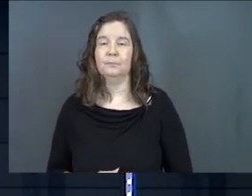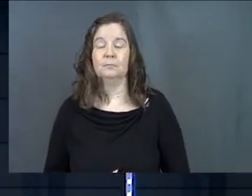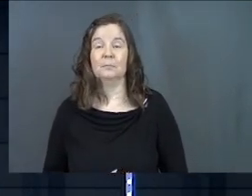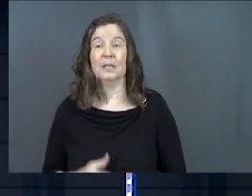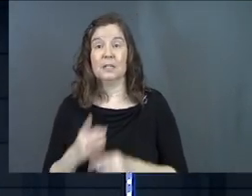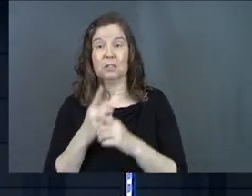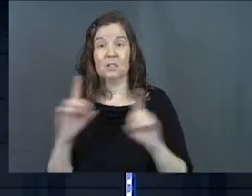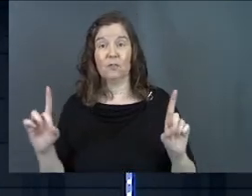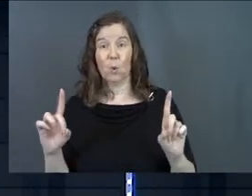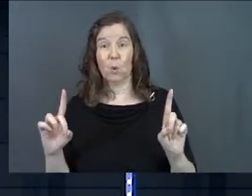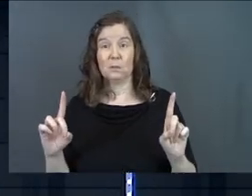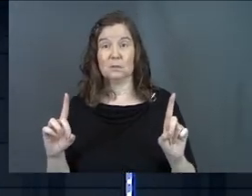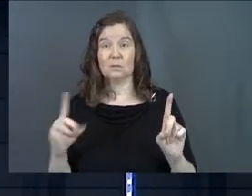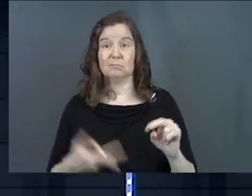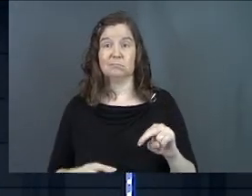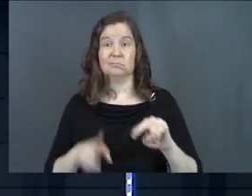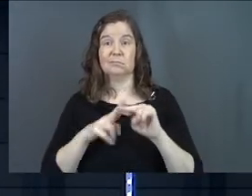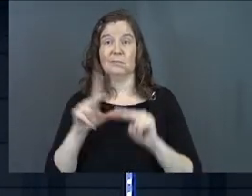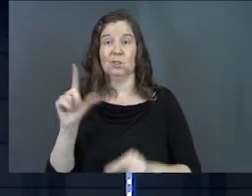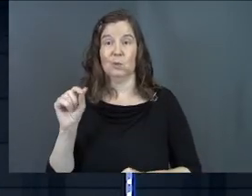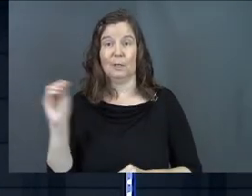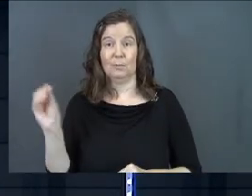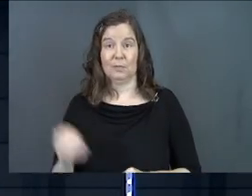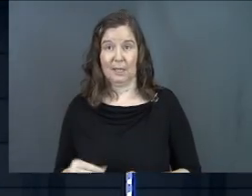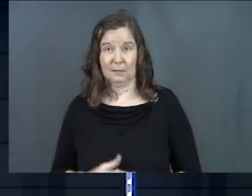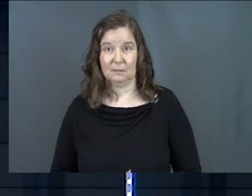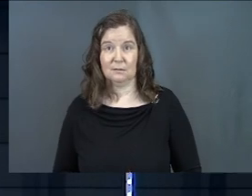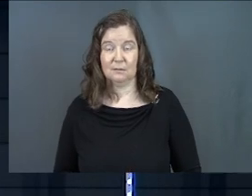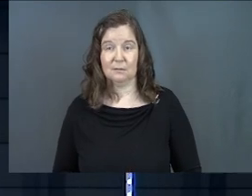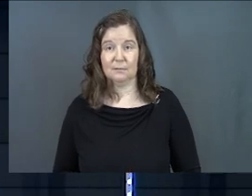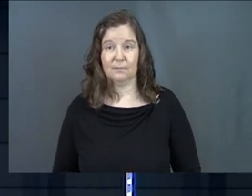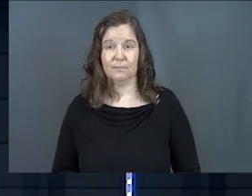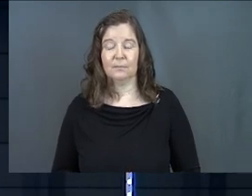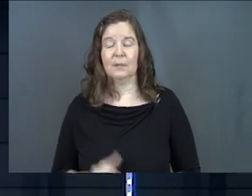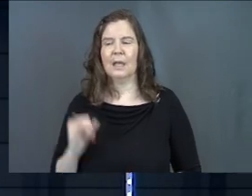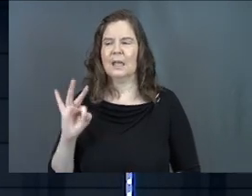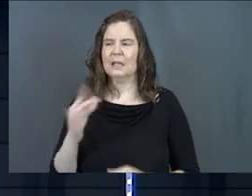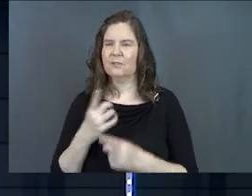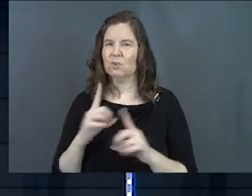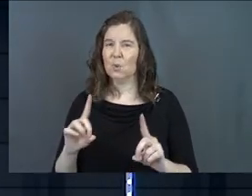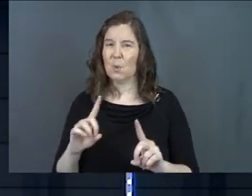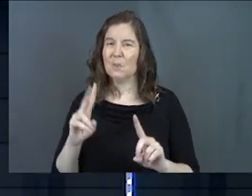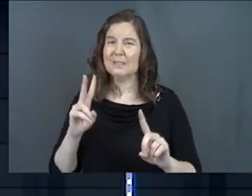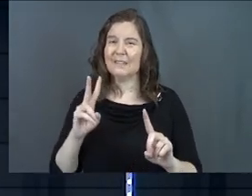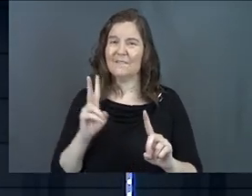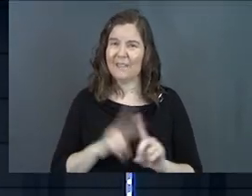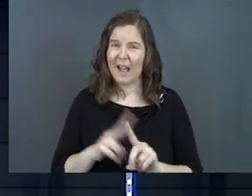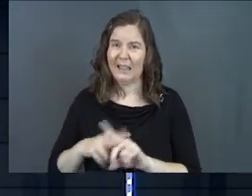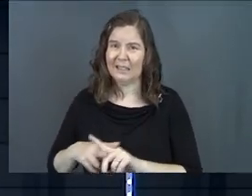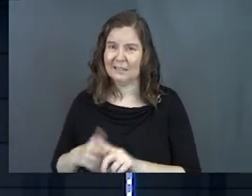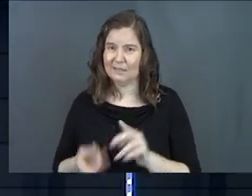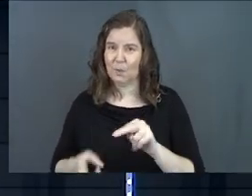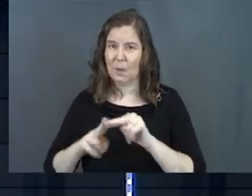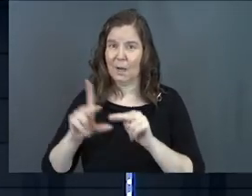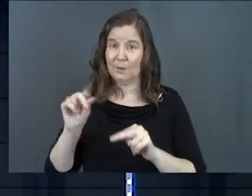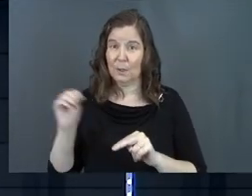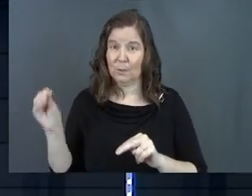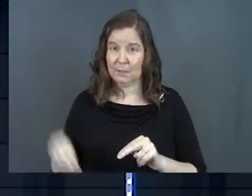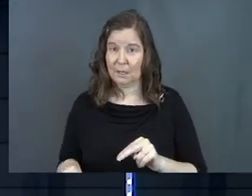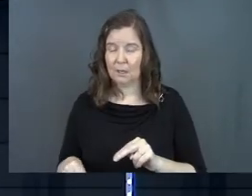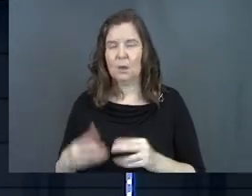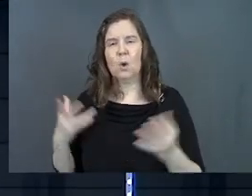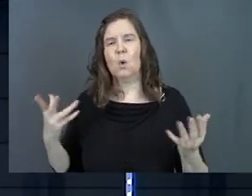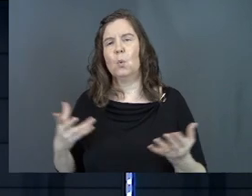Divorce filings last year went up 20%. And if divorce filings went up 20%,